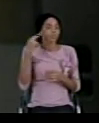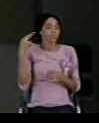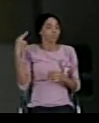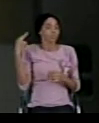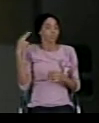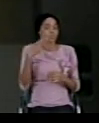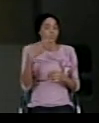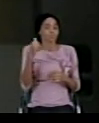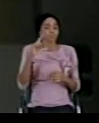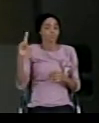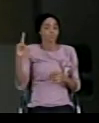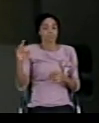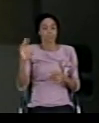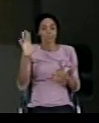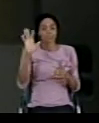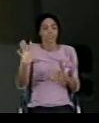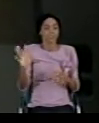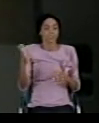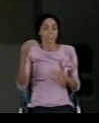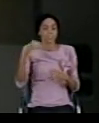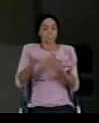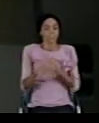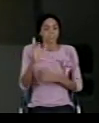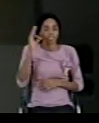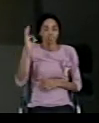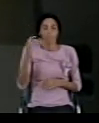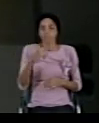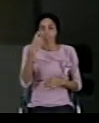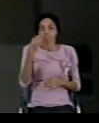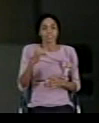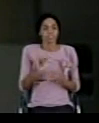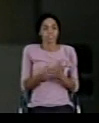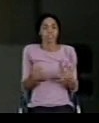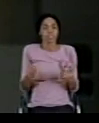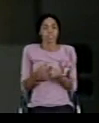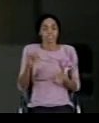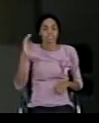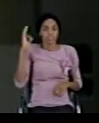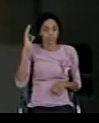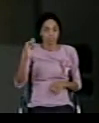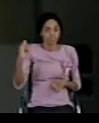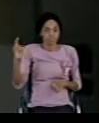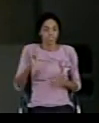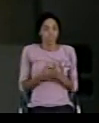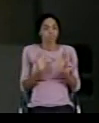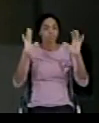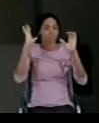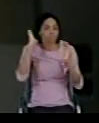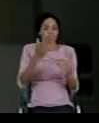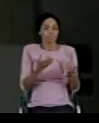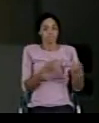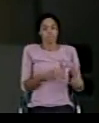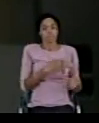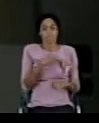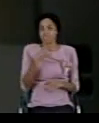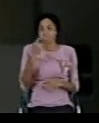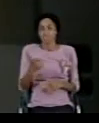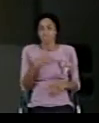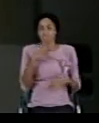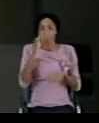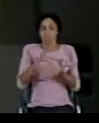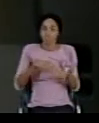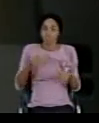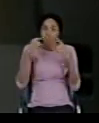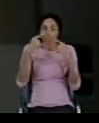preaching. And in his preaching, he said, even while he's preaching, miracles will take place. And he made mention of my case,